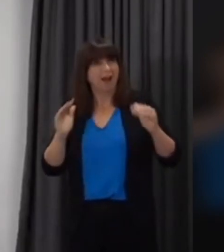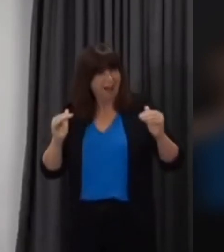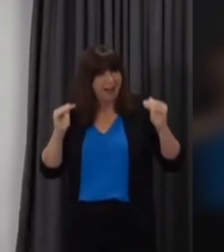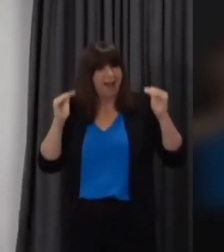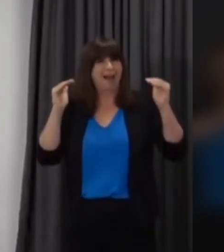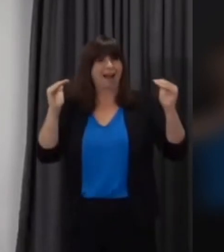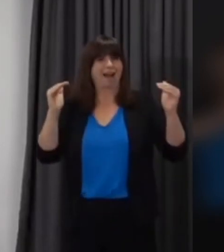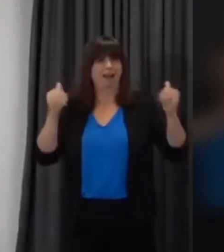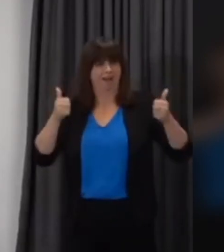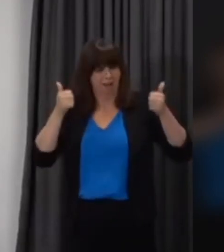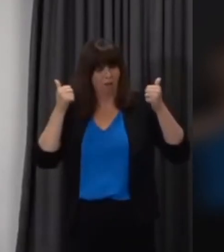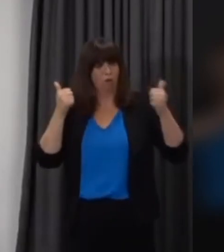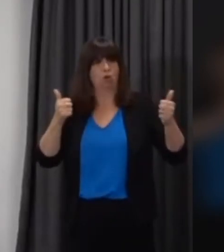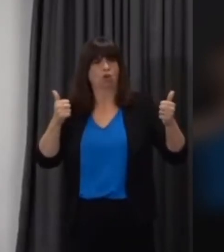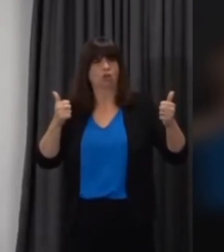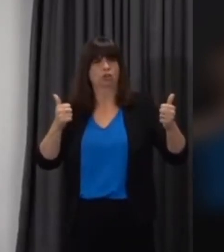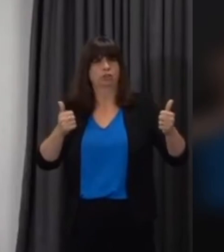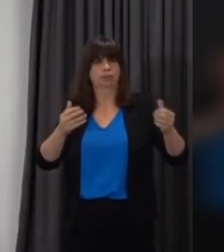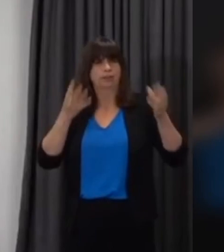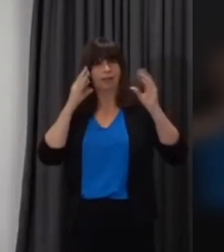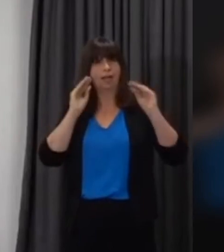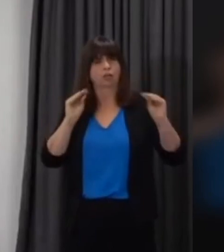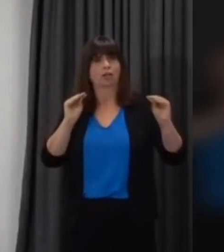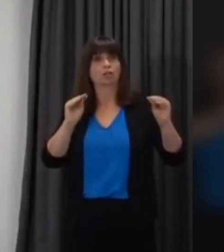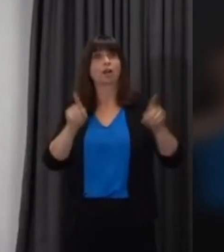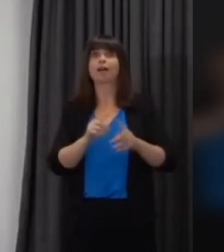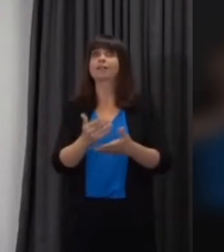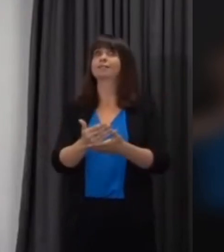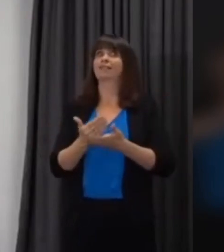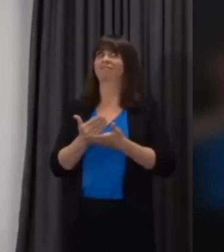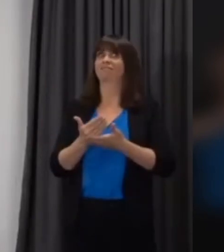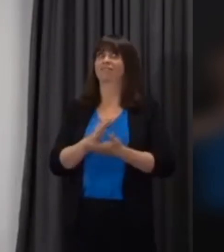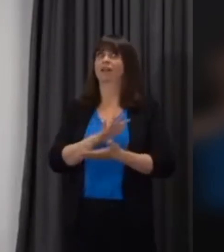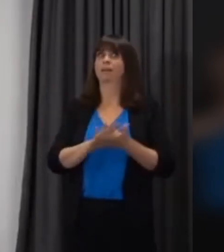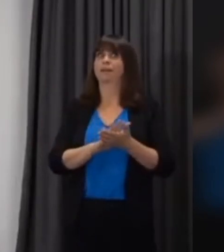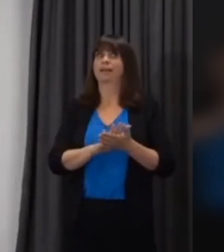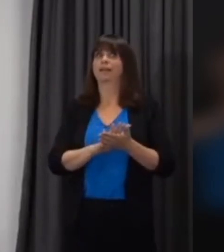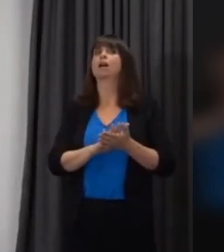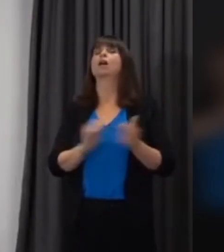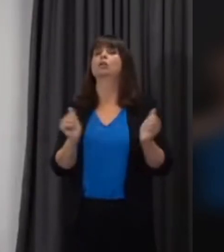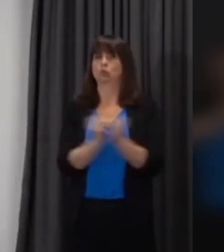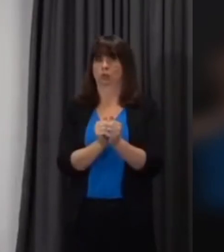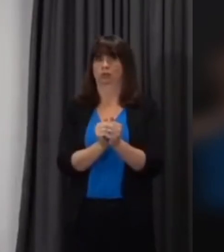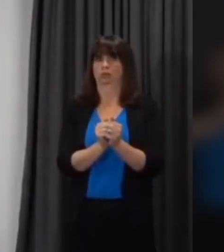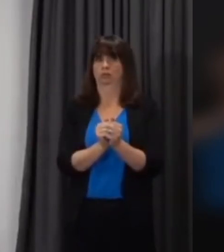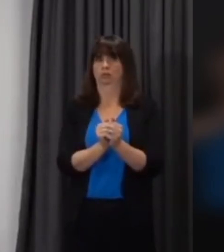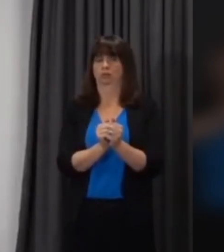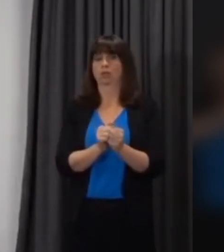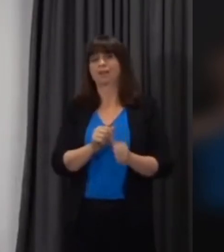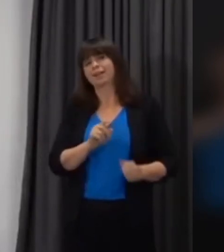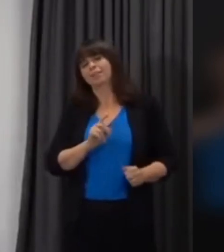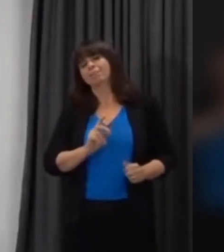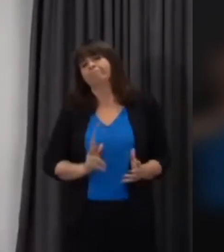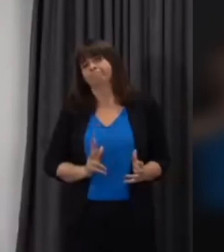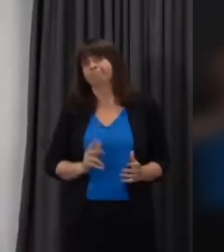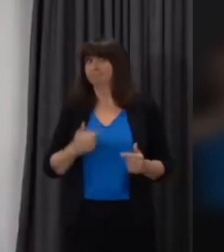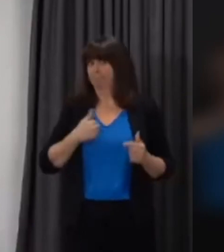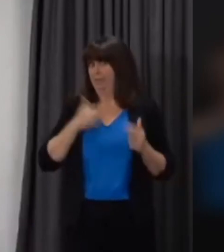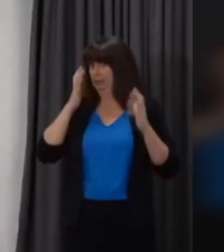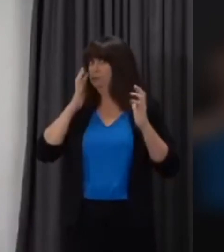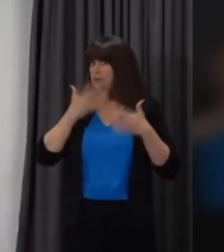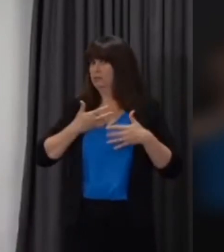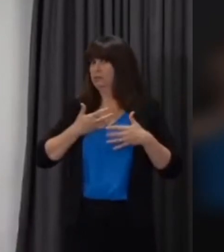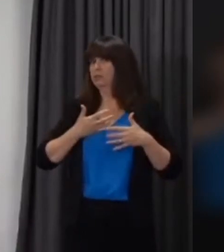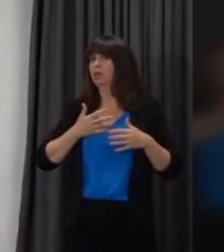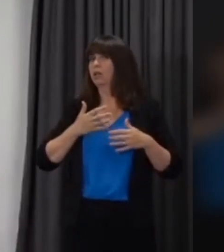clearly is safe to do so so that people have confidence in being able to make those choices i am particularly concerned that we give